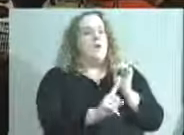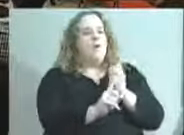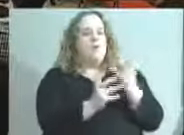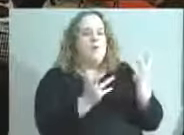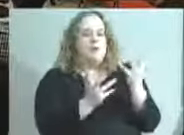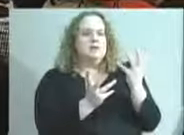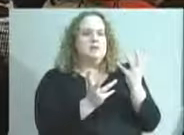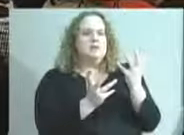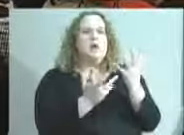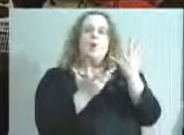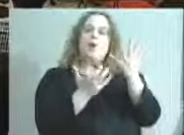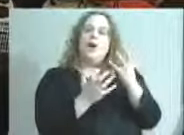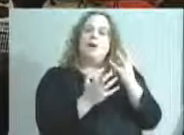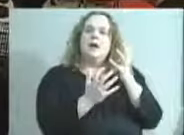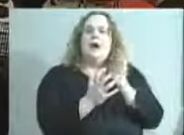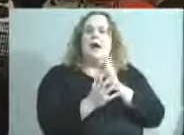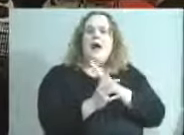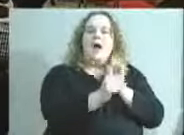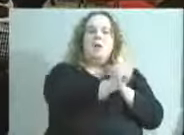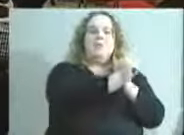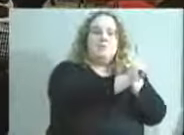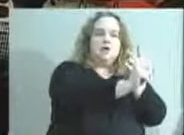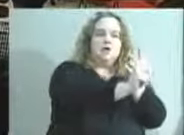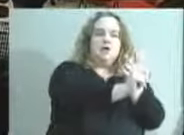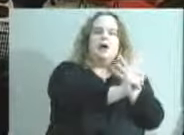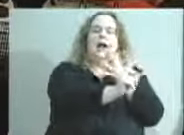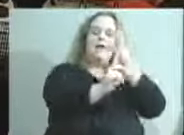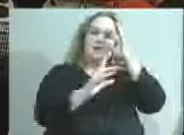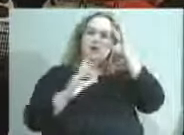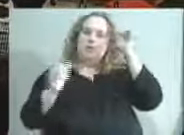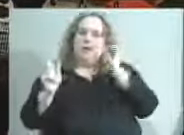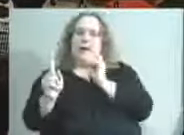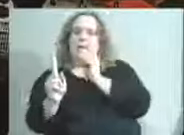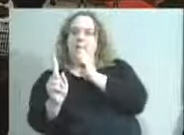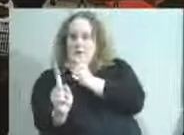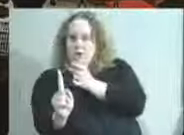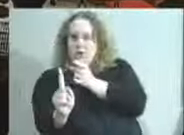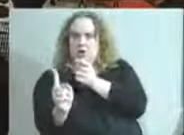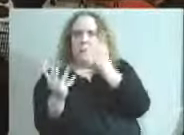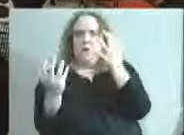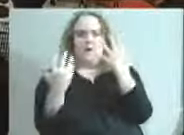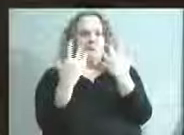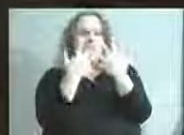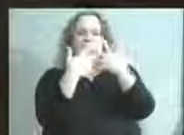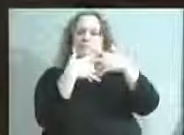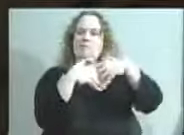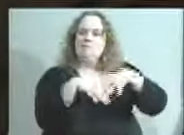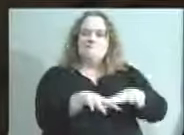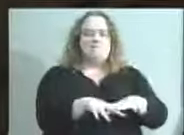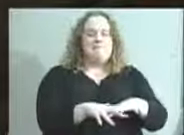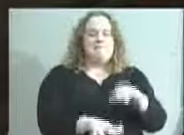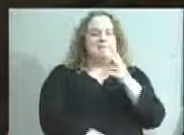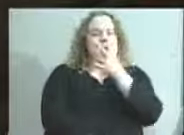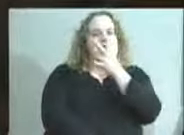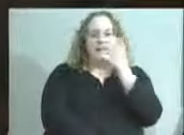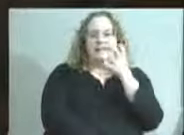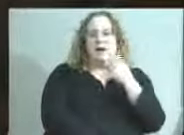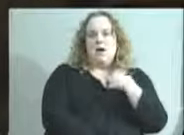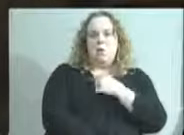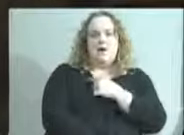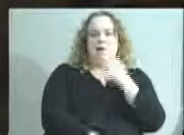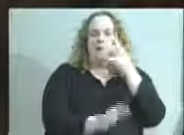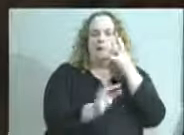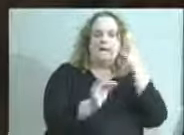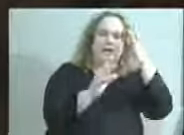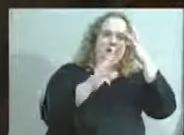aligned with that of the superintendent. So, I would not anticipate that we would ever go a separate direction from